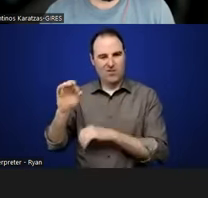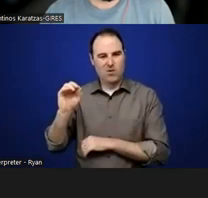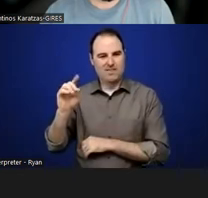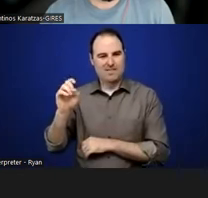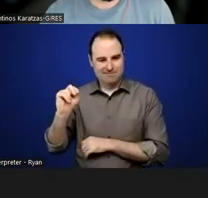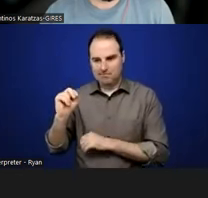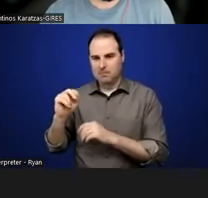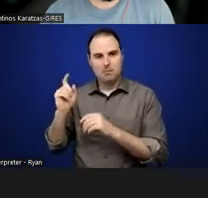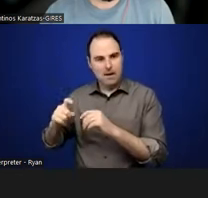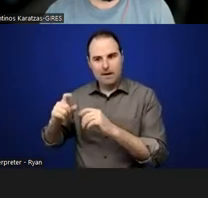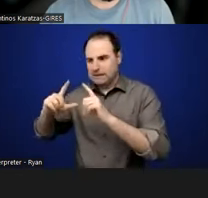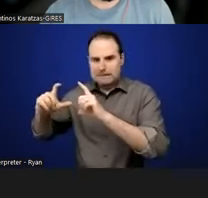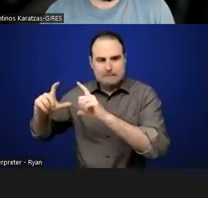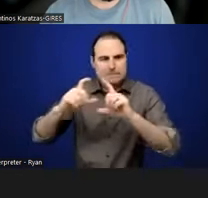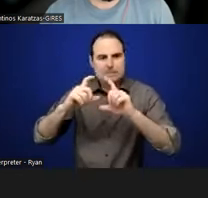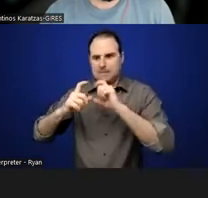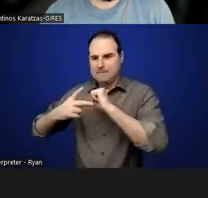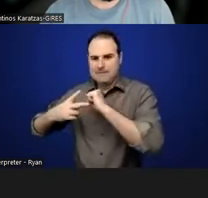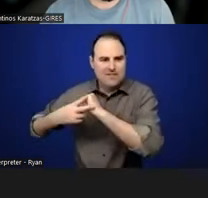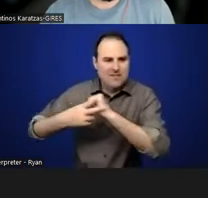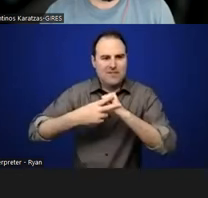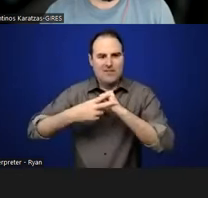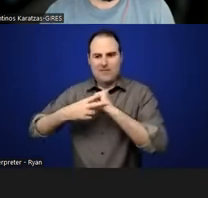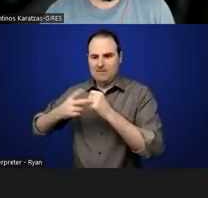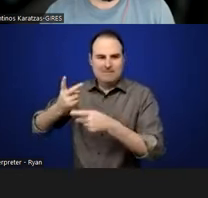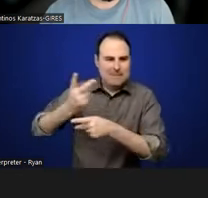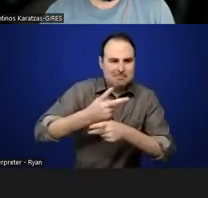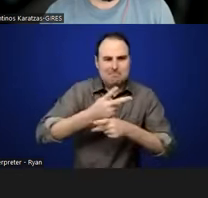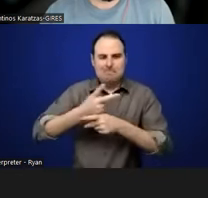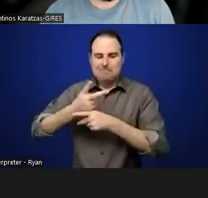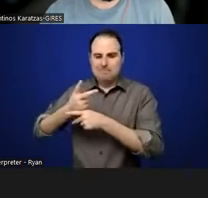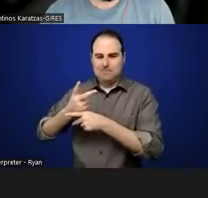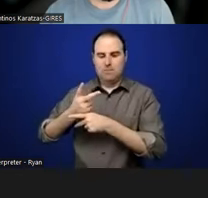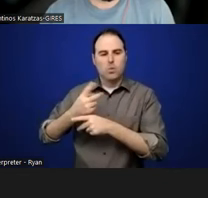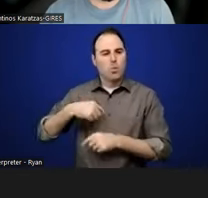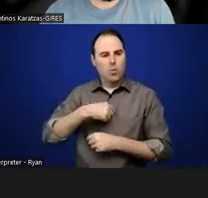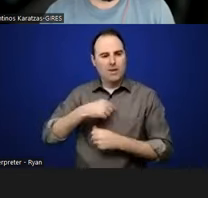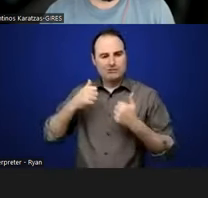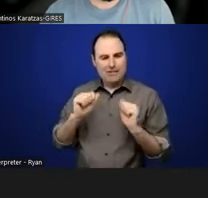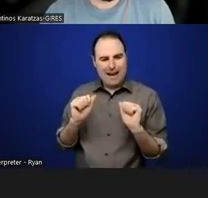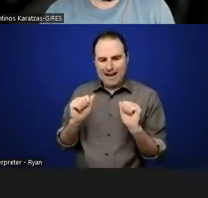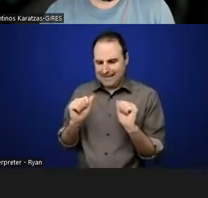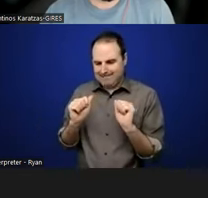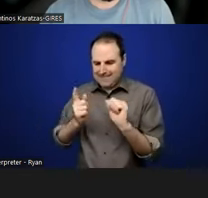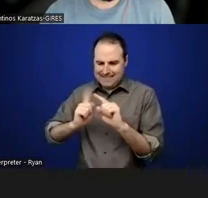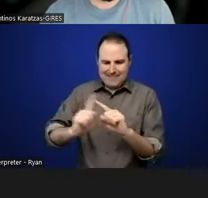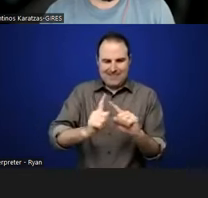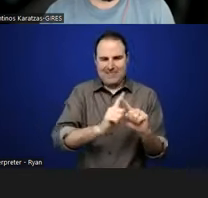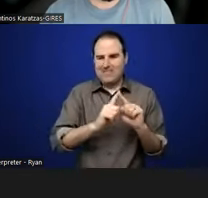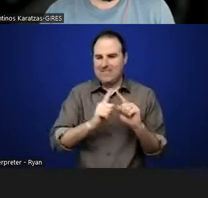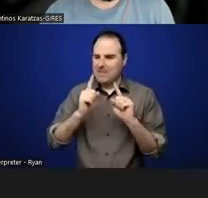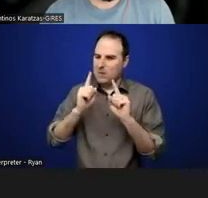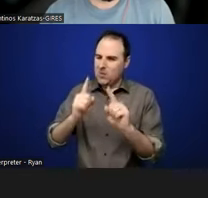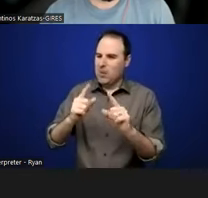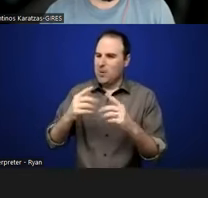And so we've been kind of like going through methods and techniques to get people to, to, to,